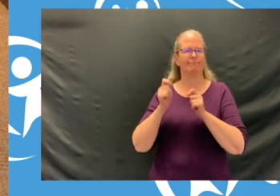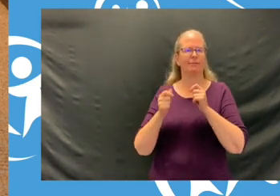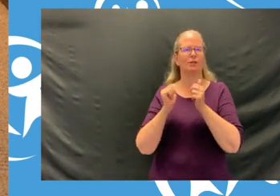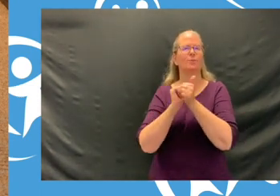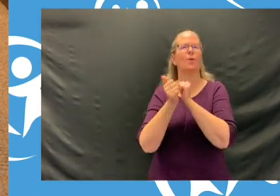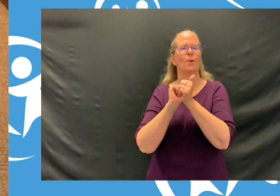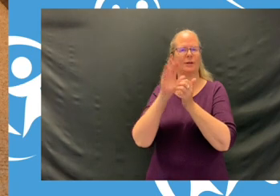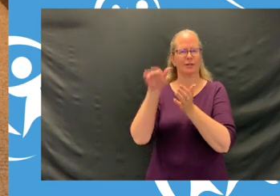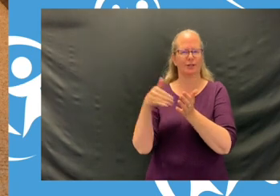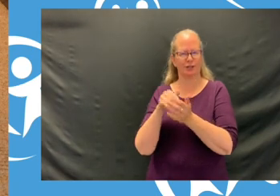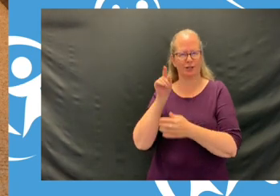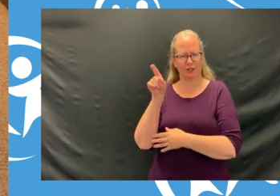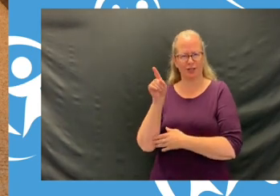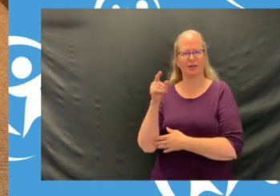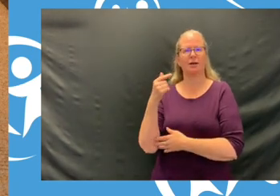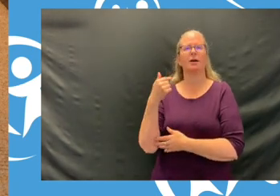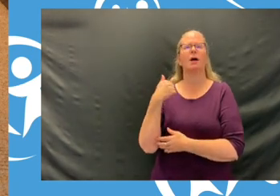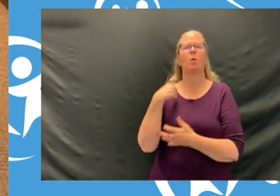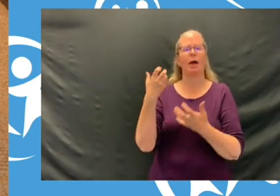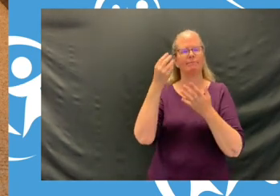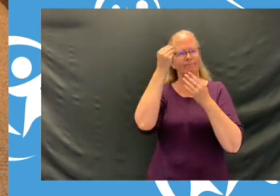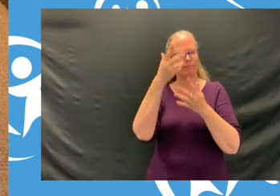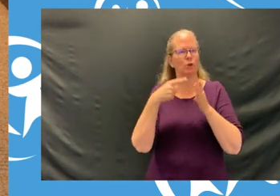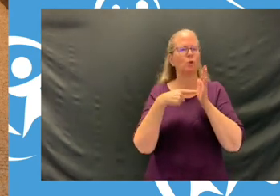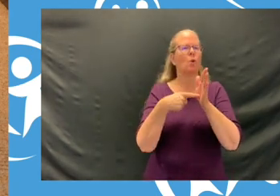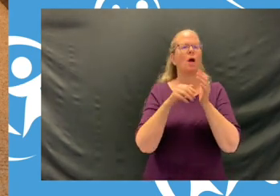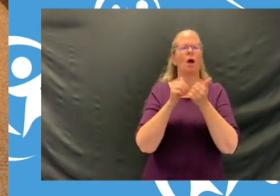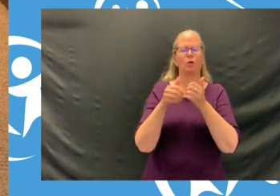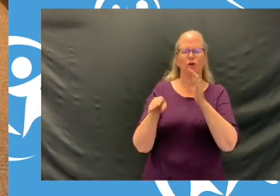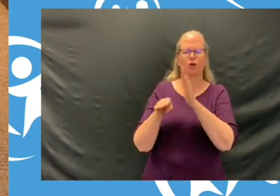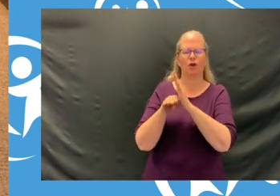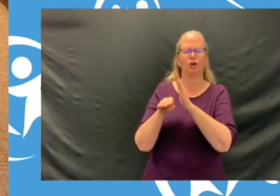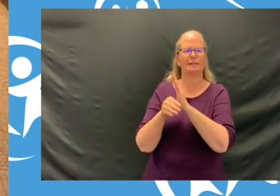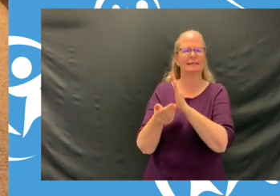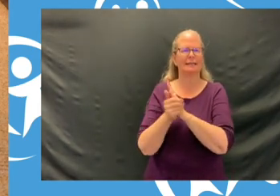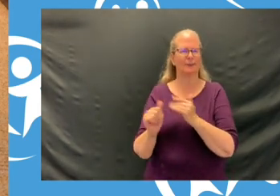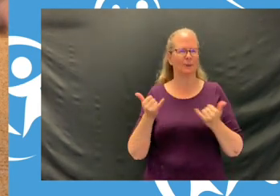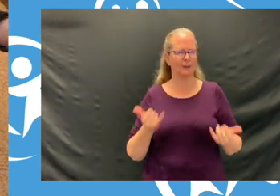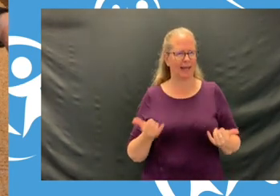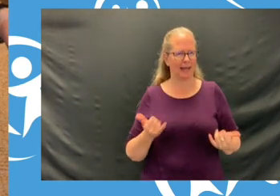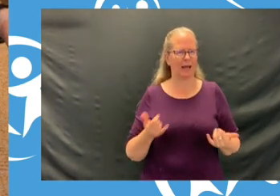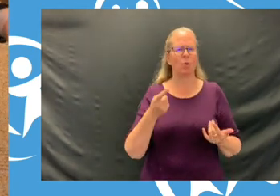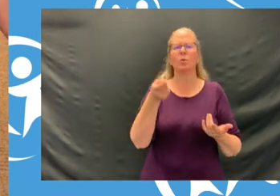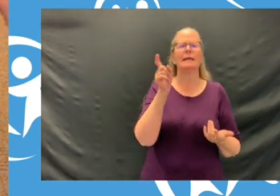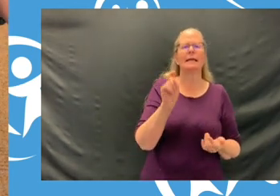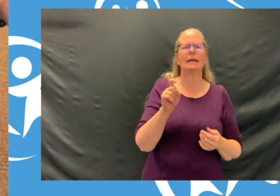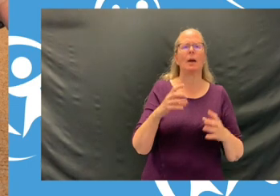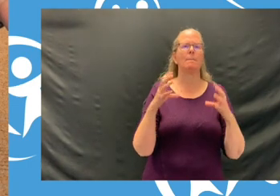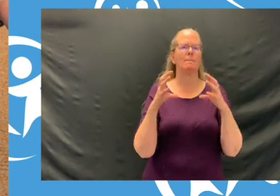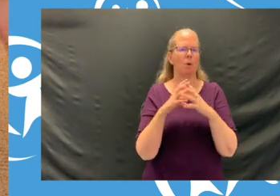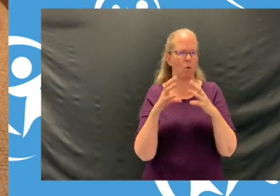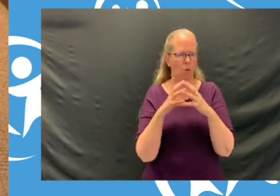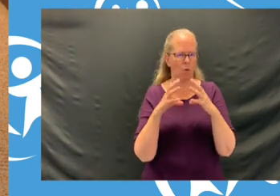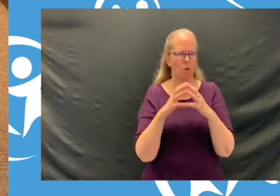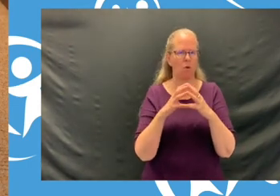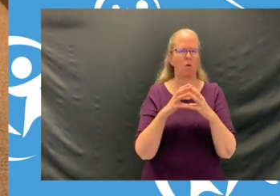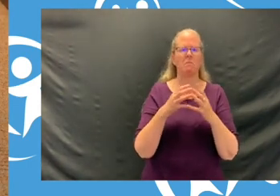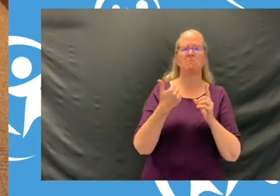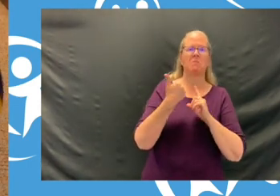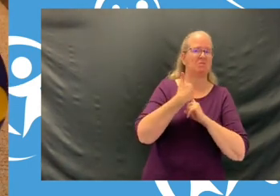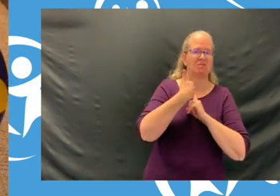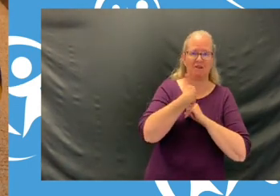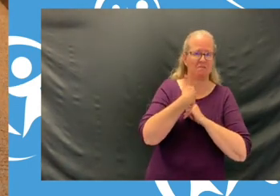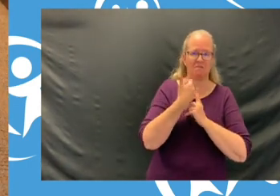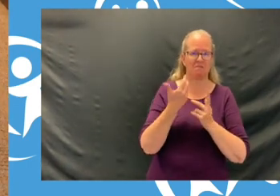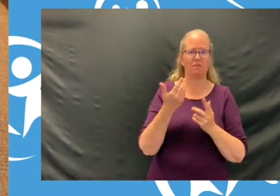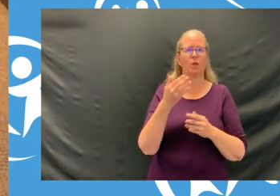I'm excited to lead you through some soccer skills today here's what you'll need a ball or just yourself you can do it with or without a ball and